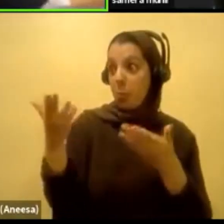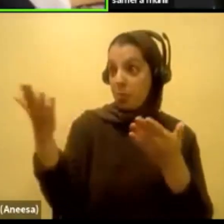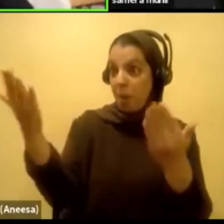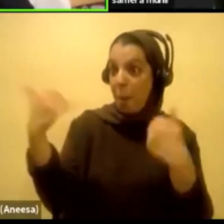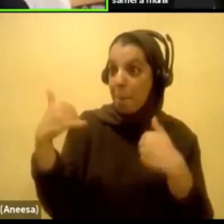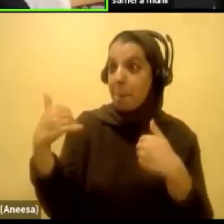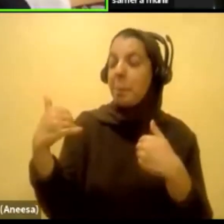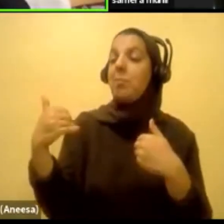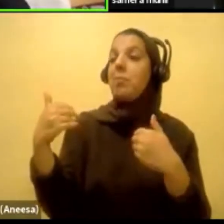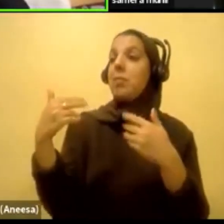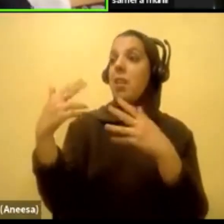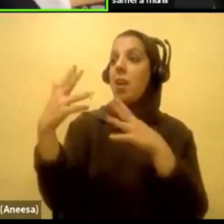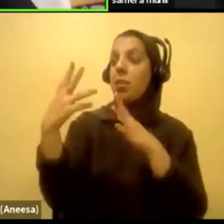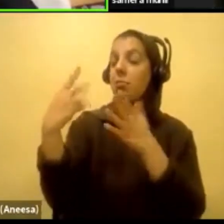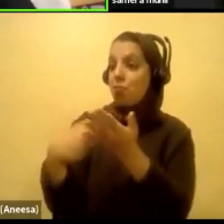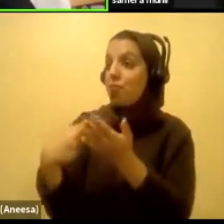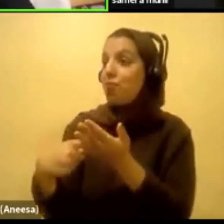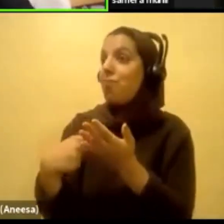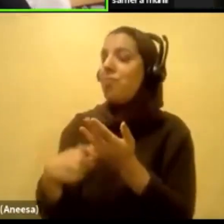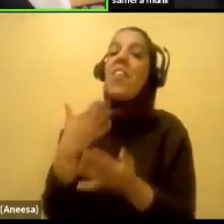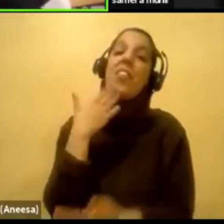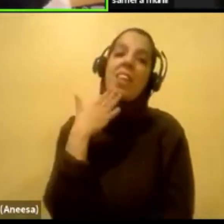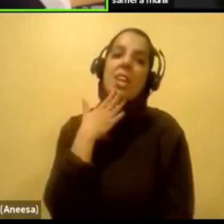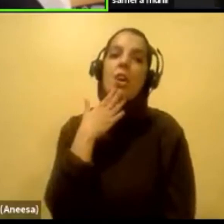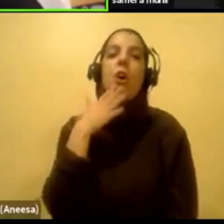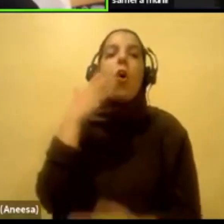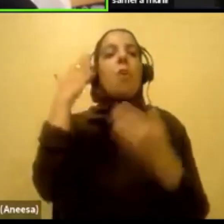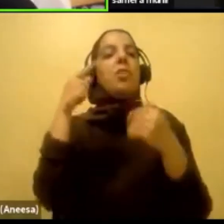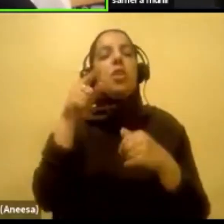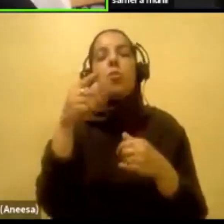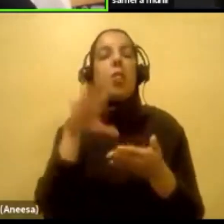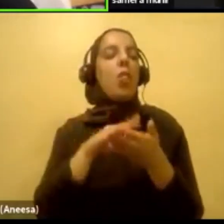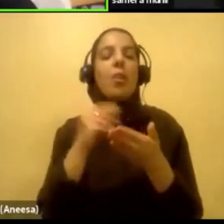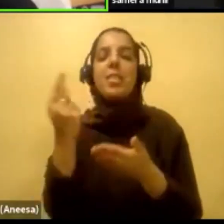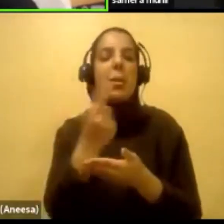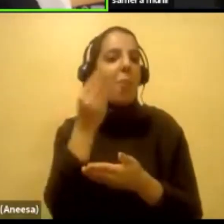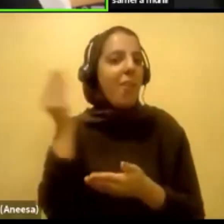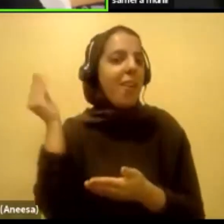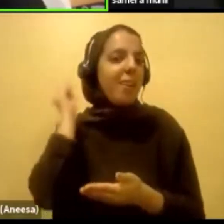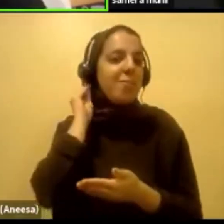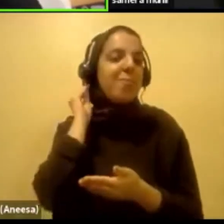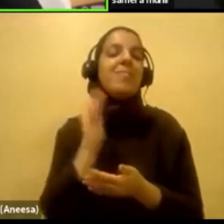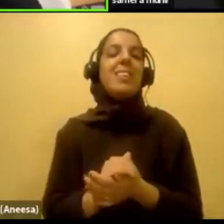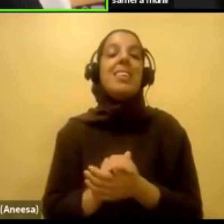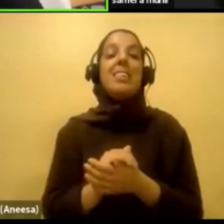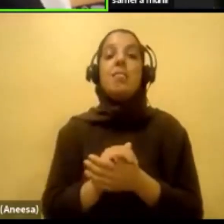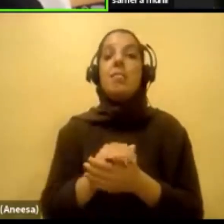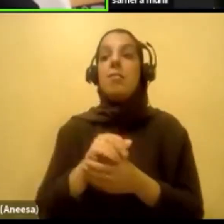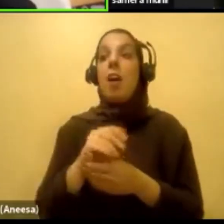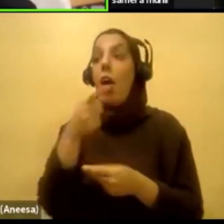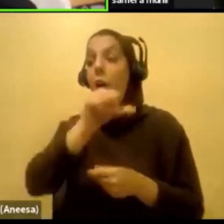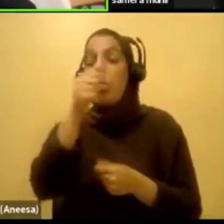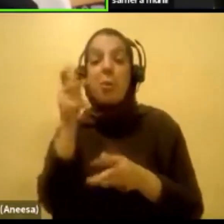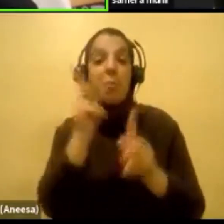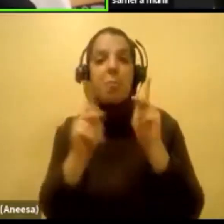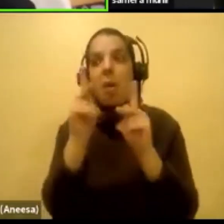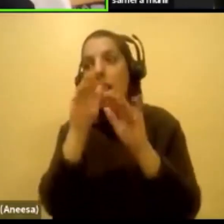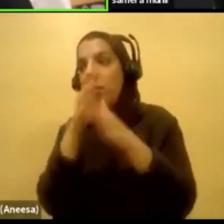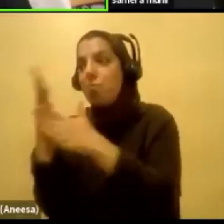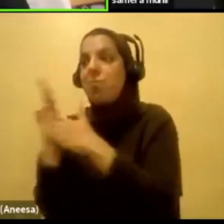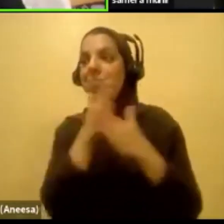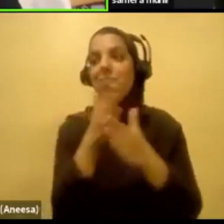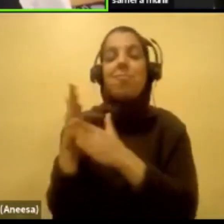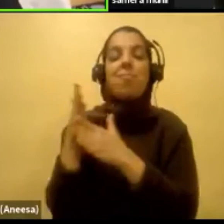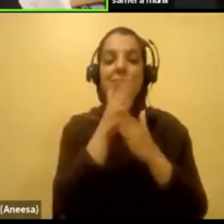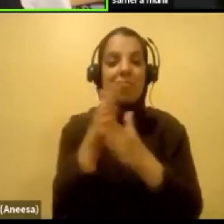Hopefully you took away something big or small. Tell someone that you heard about my story today and see what they have to say. But thank you so much again for your